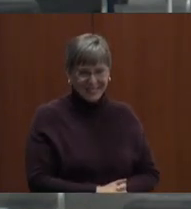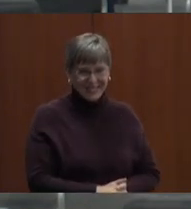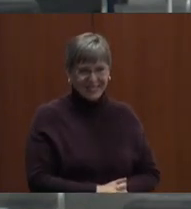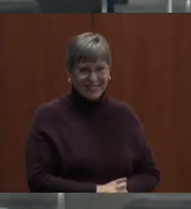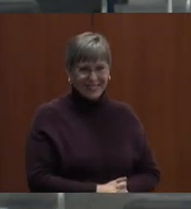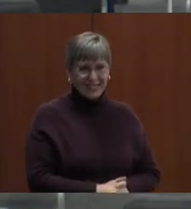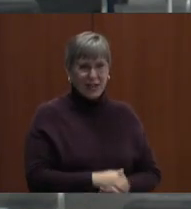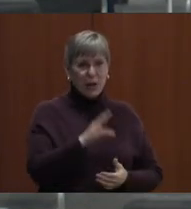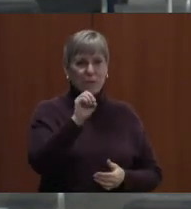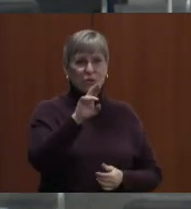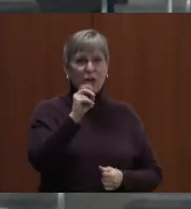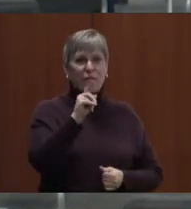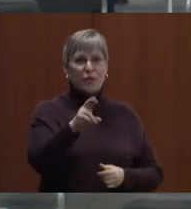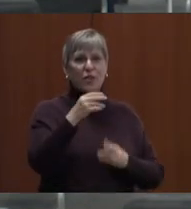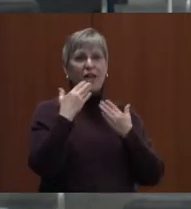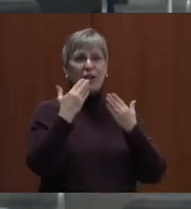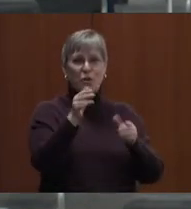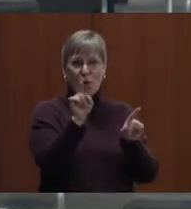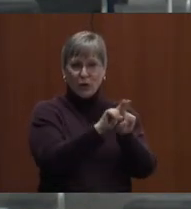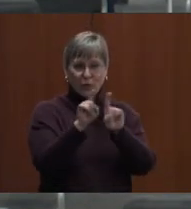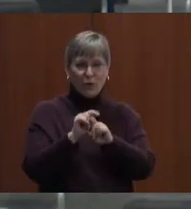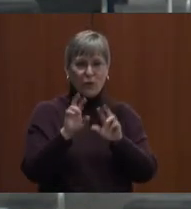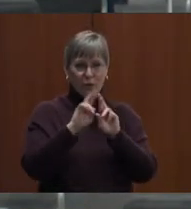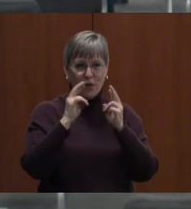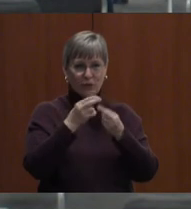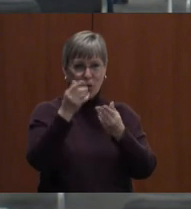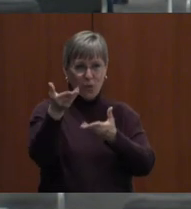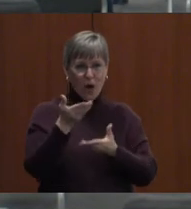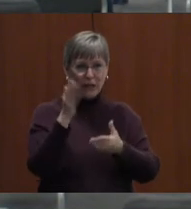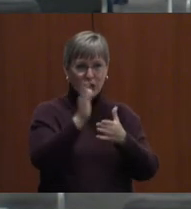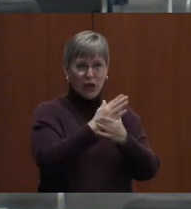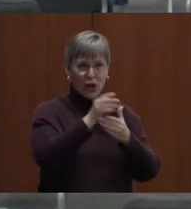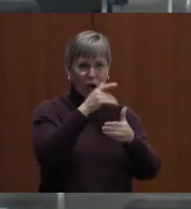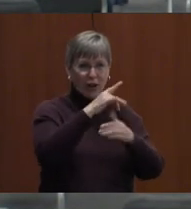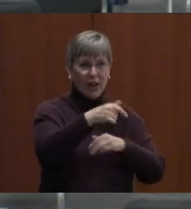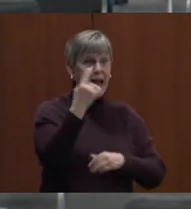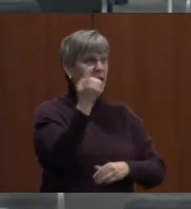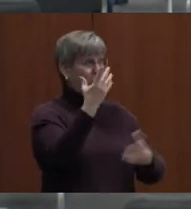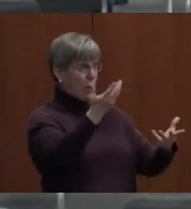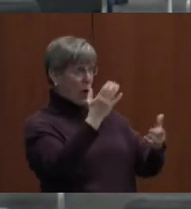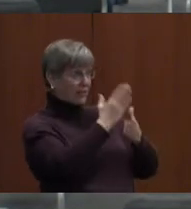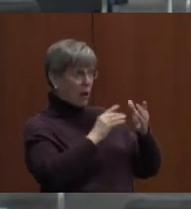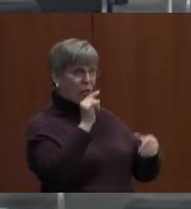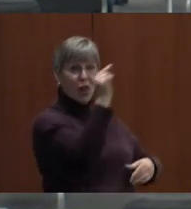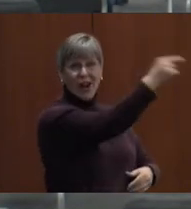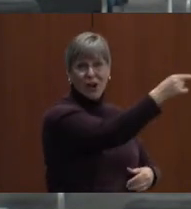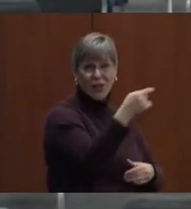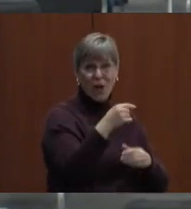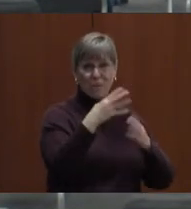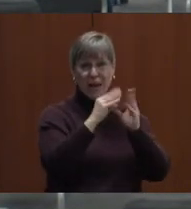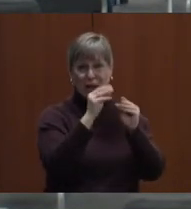Mr. Stauffer, thank you, too, for the Fasnachts that you brought and shared earlier today. Anybody wants any, there's still some back there.